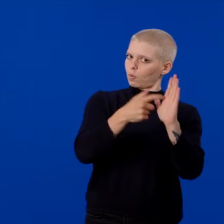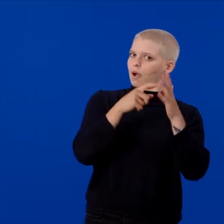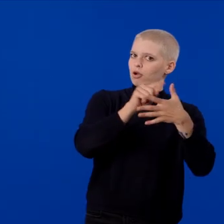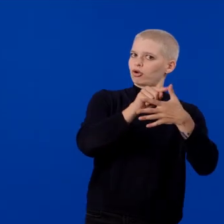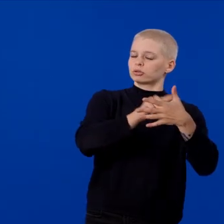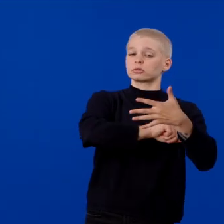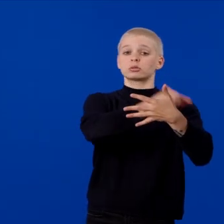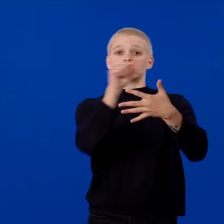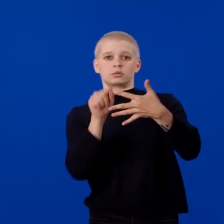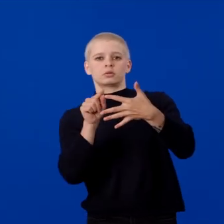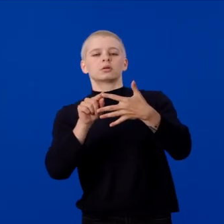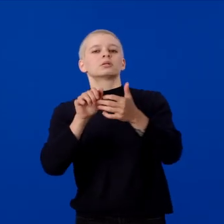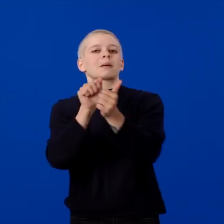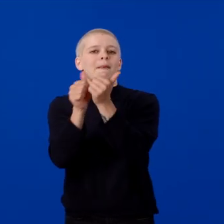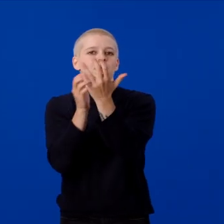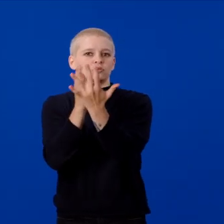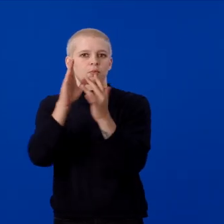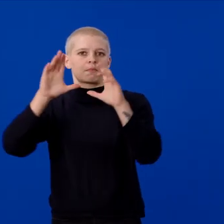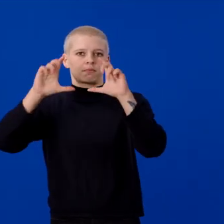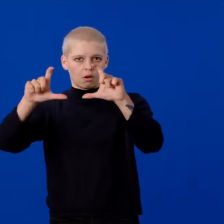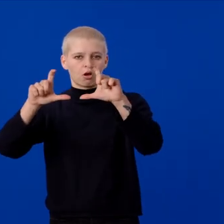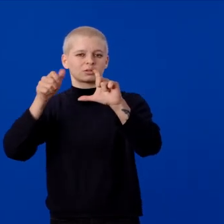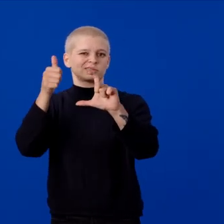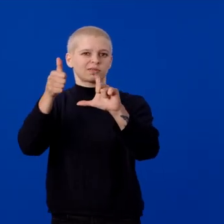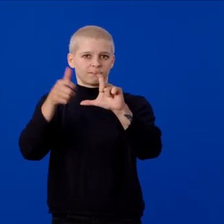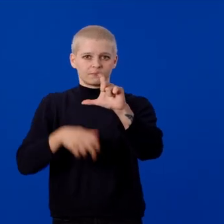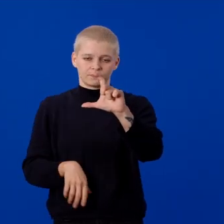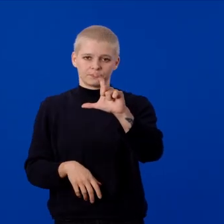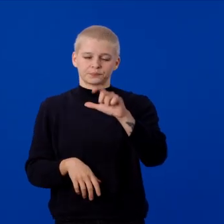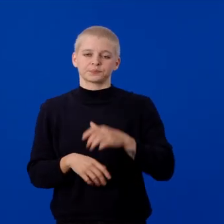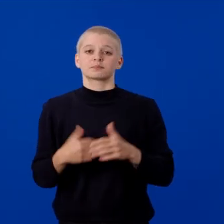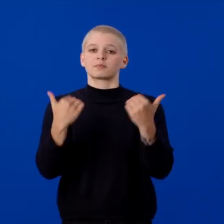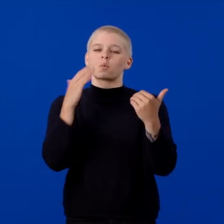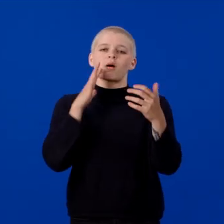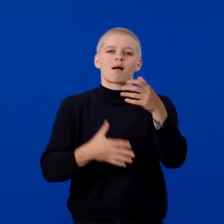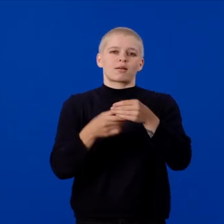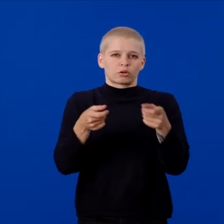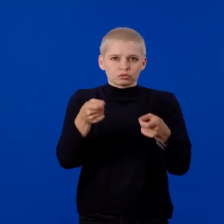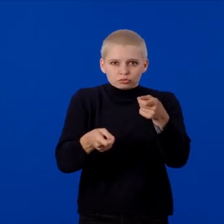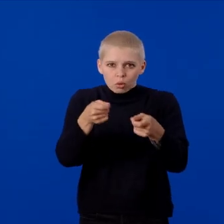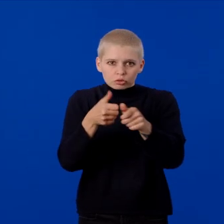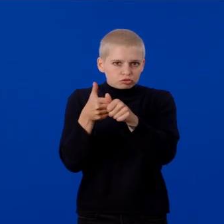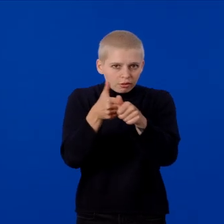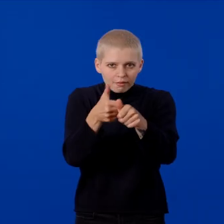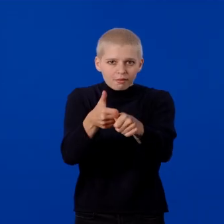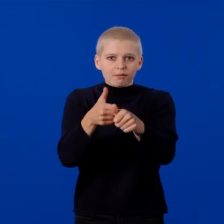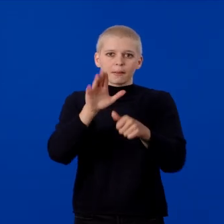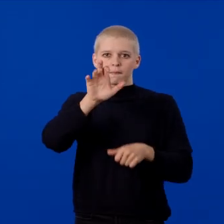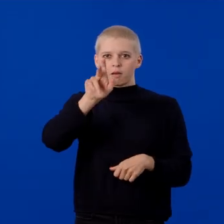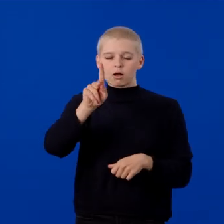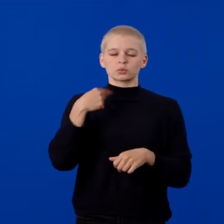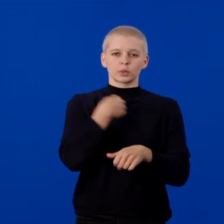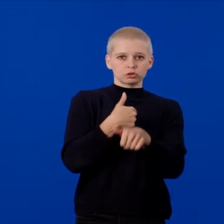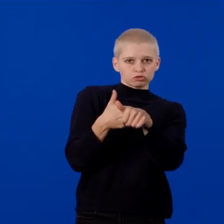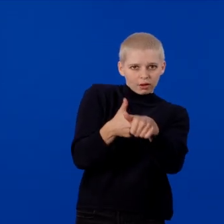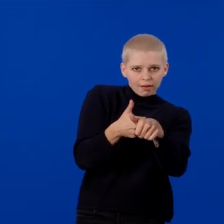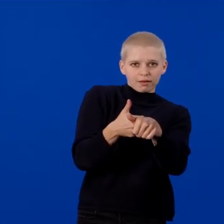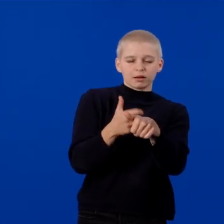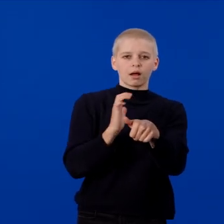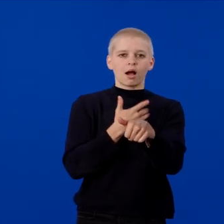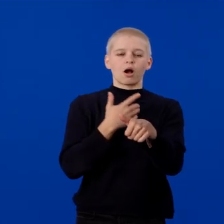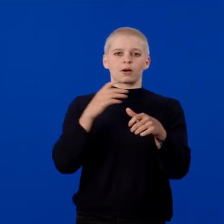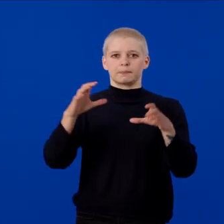pass-through building block itself. Let's also add a controller tracking building block to track and render our Meta Quest controllers.